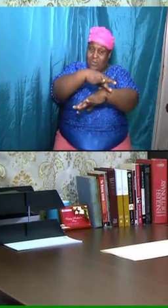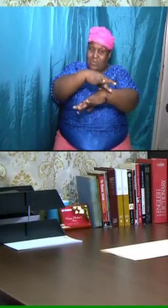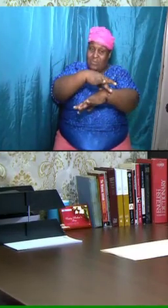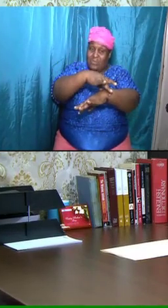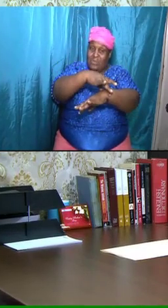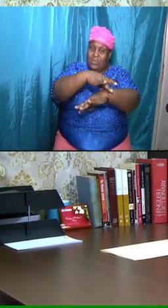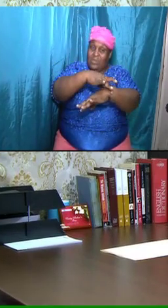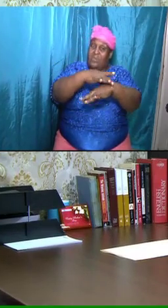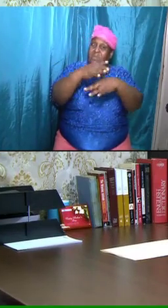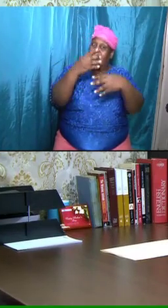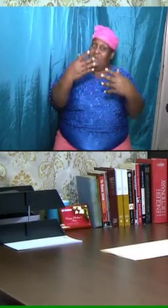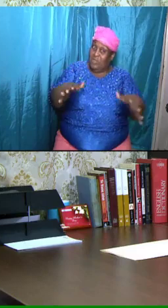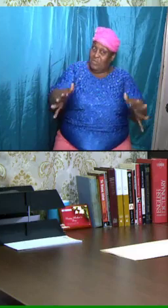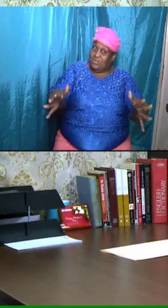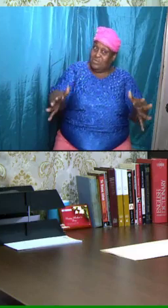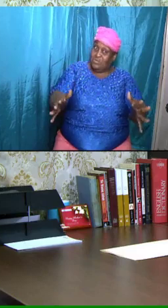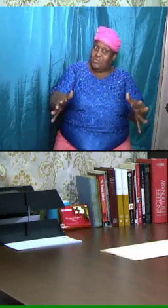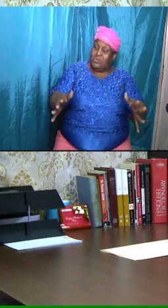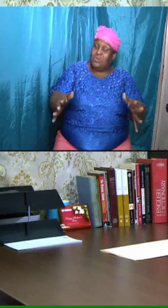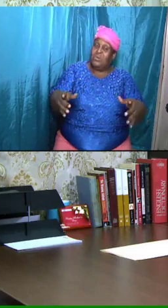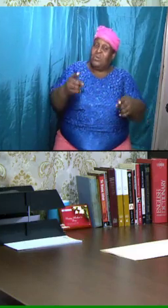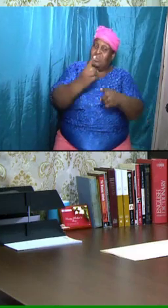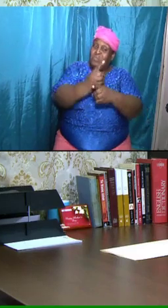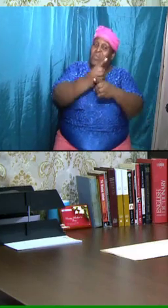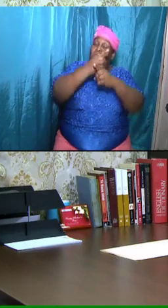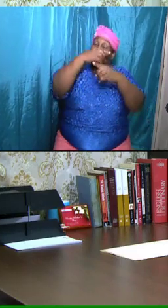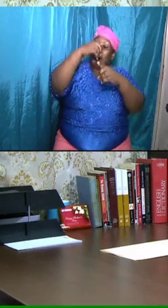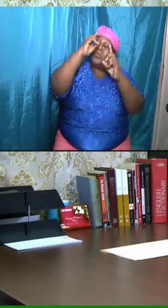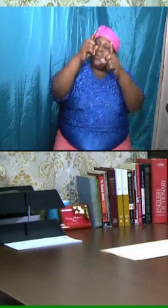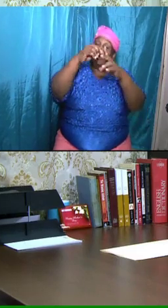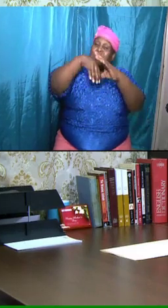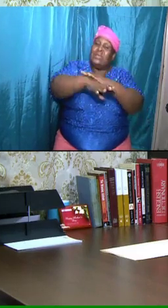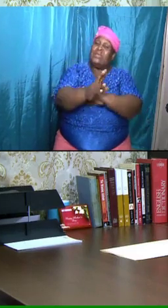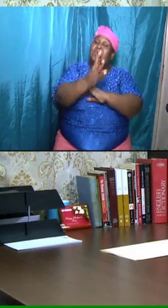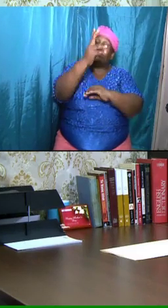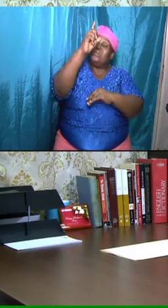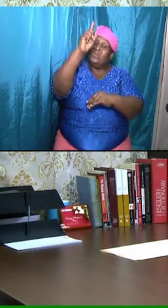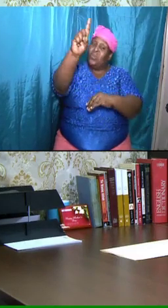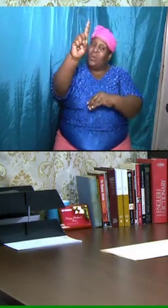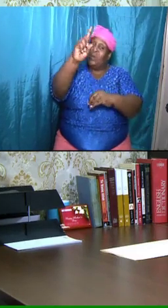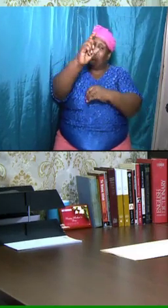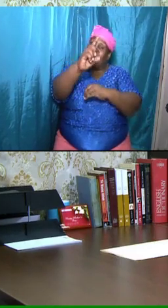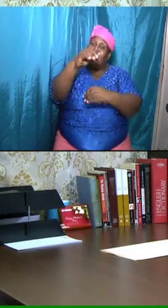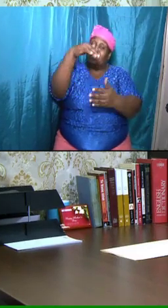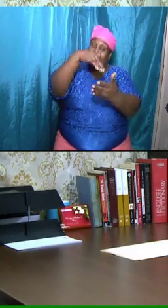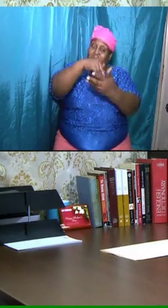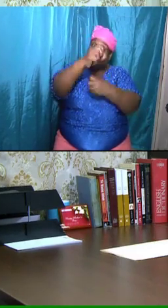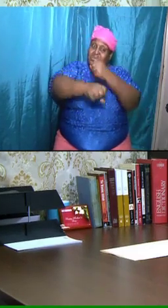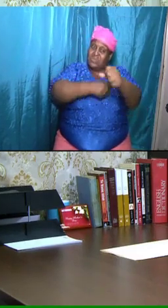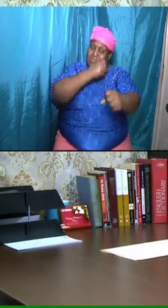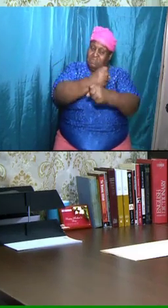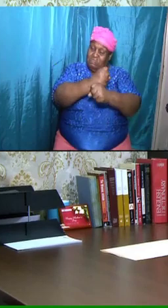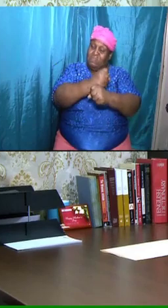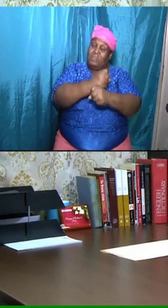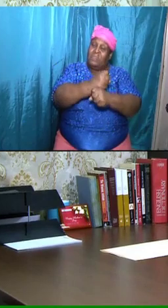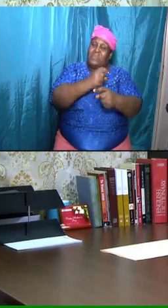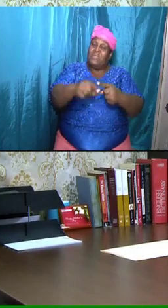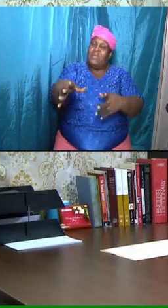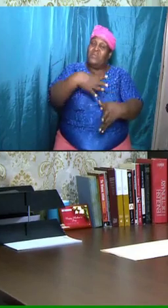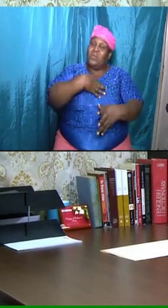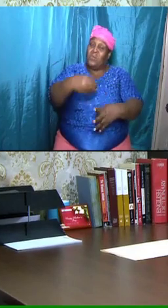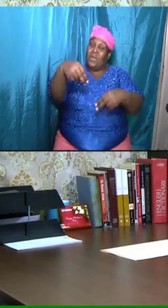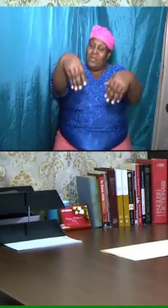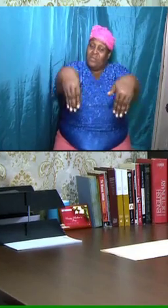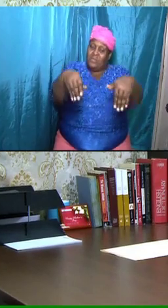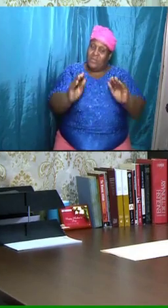we will be going into the millennium and then after the millennium, the white throne judgment, and then after